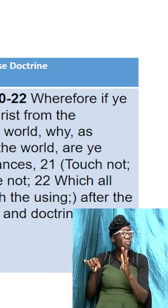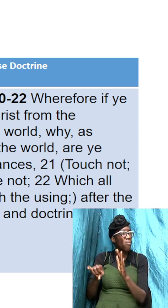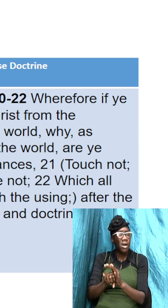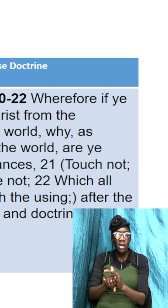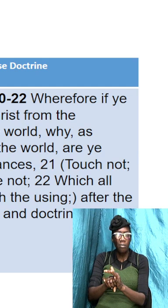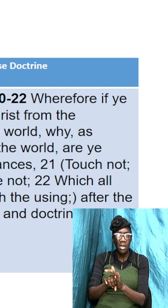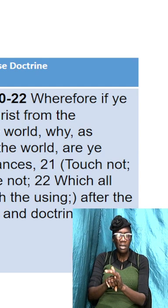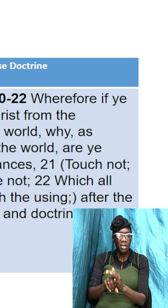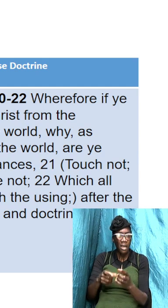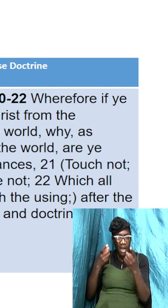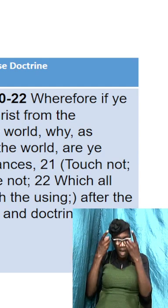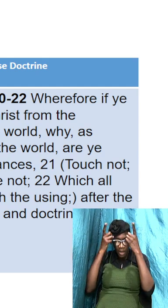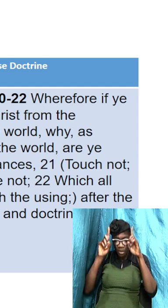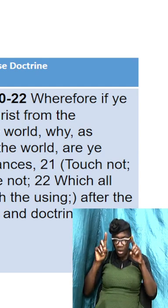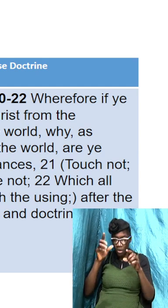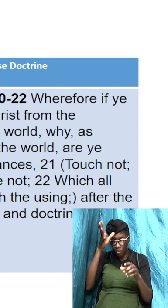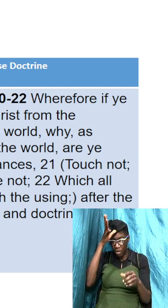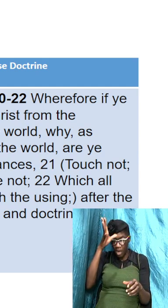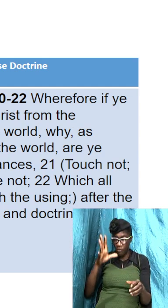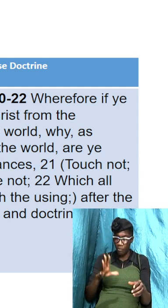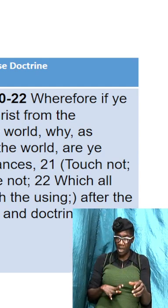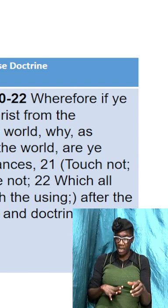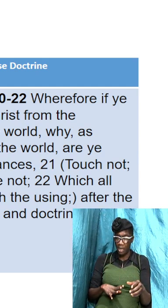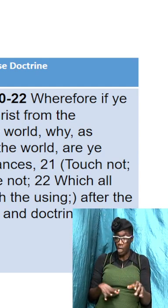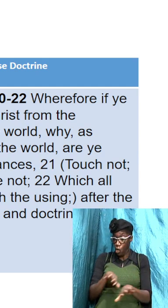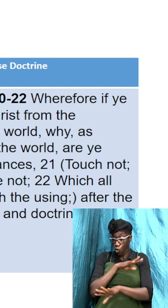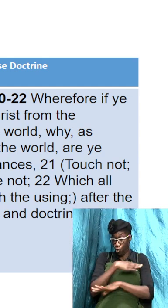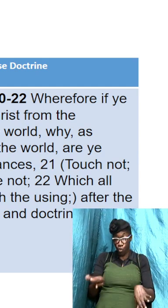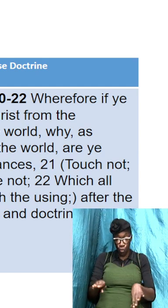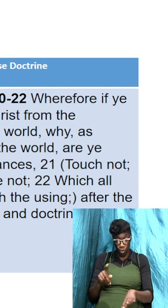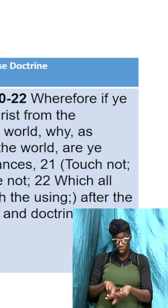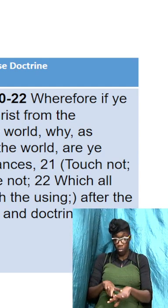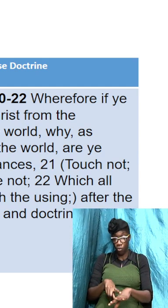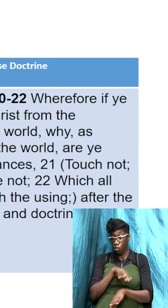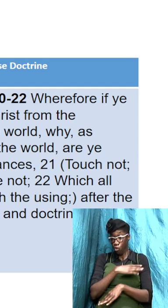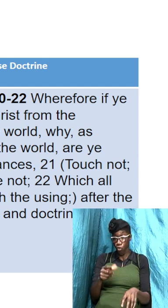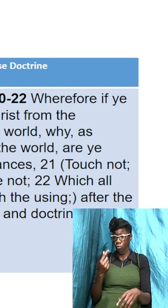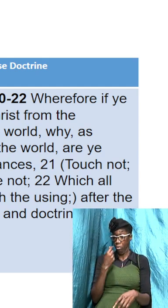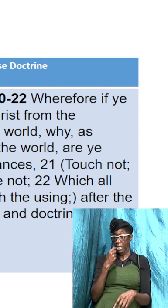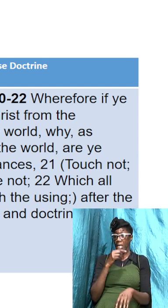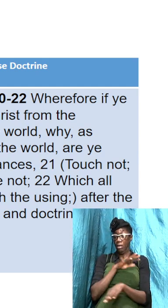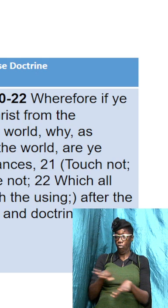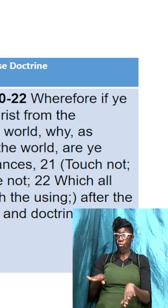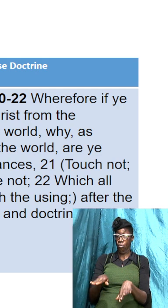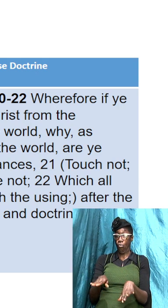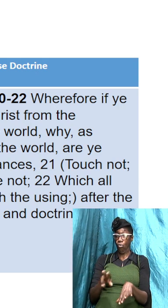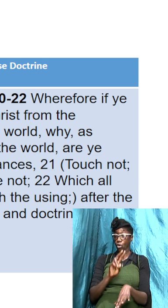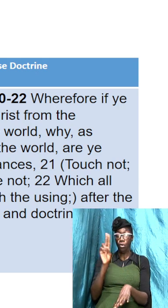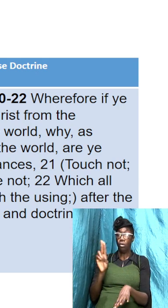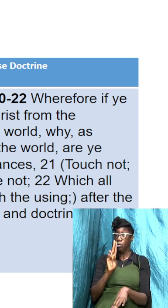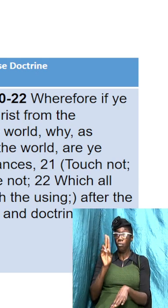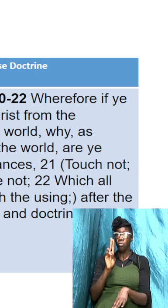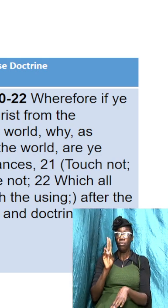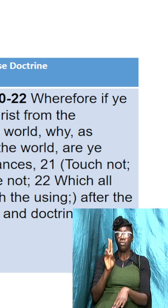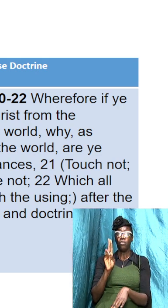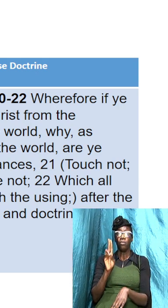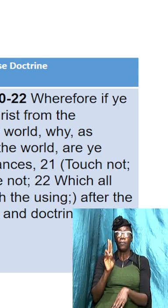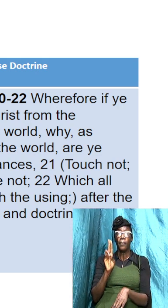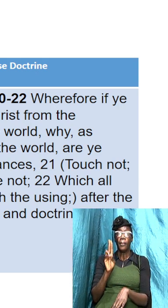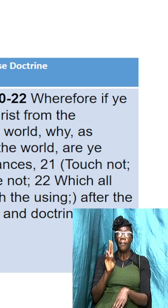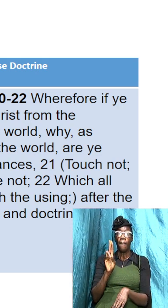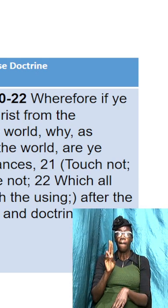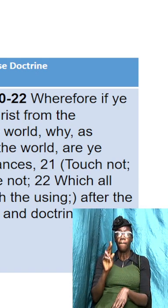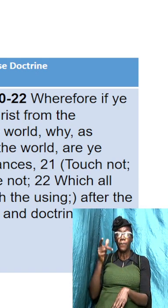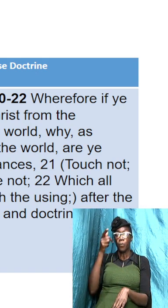the apostle said touch not taste not handle not because